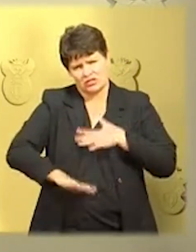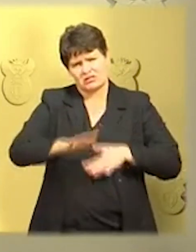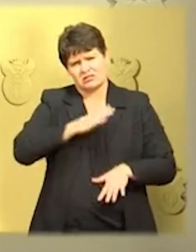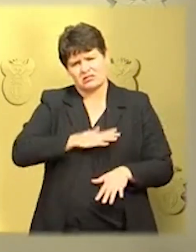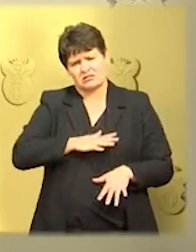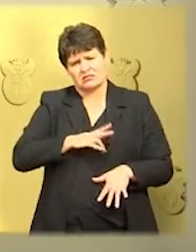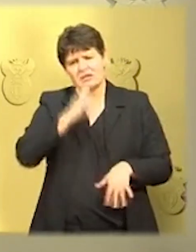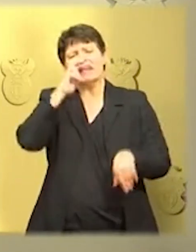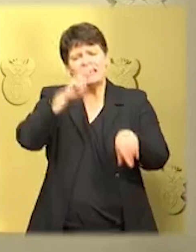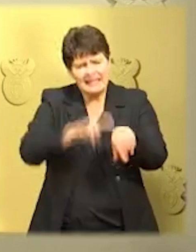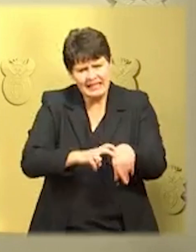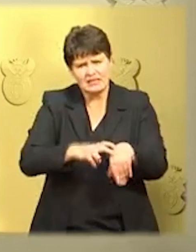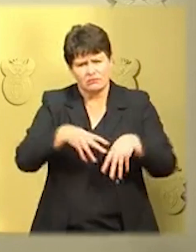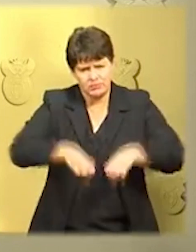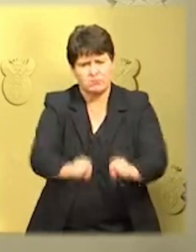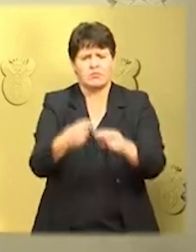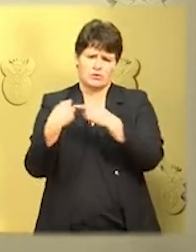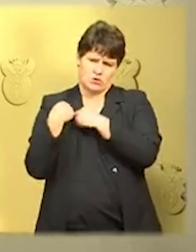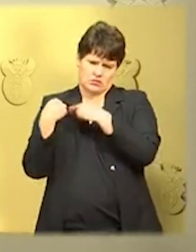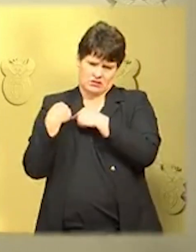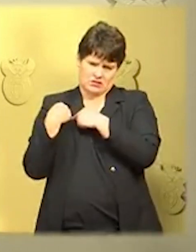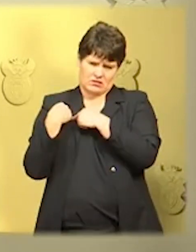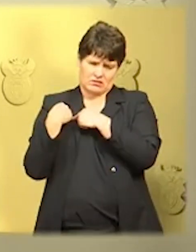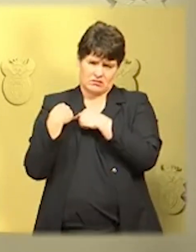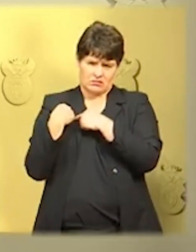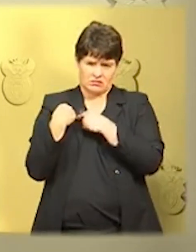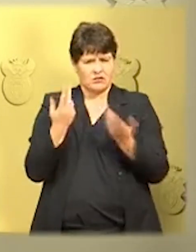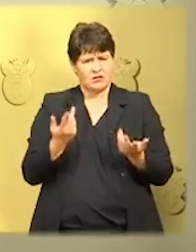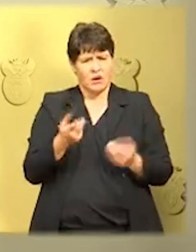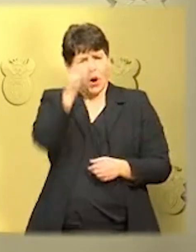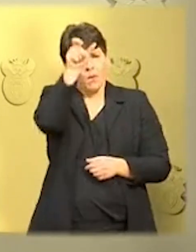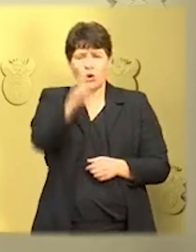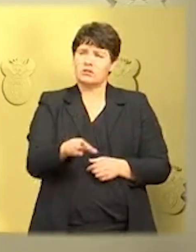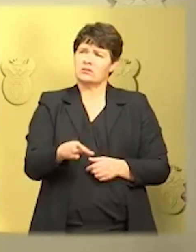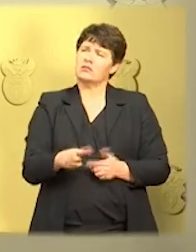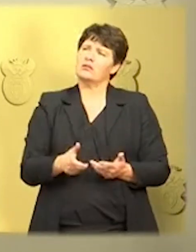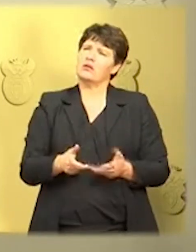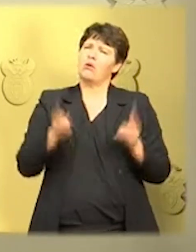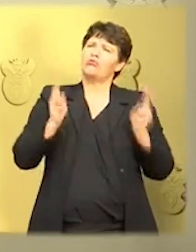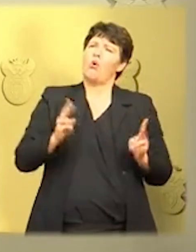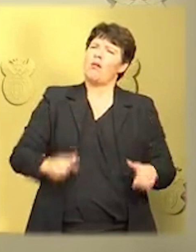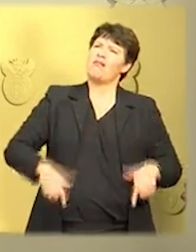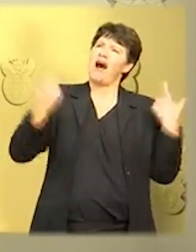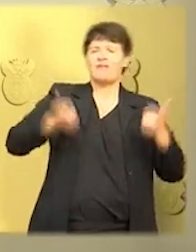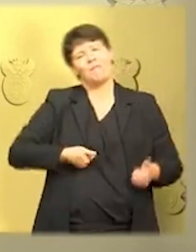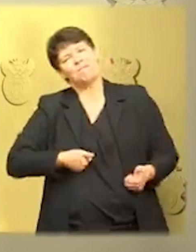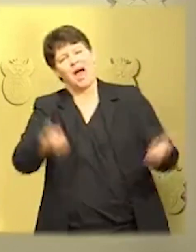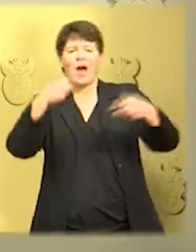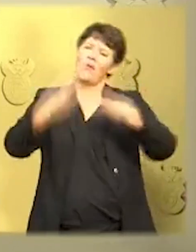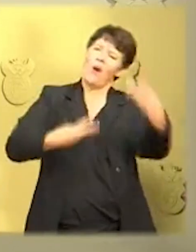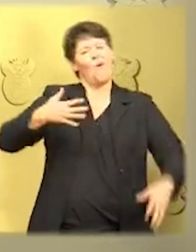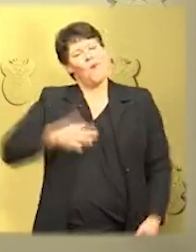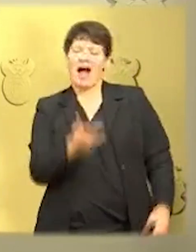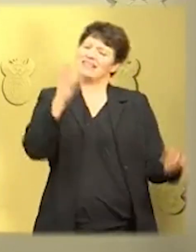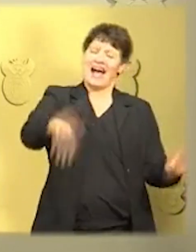person who does not want to return to work and to normal life. There is no company that